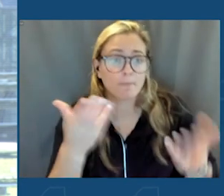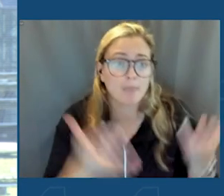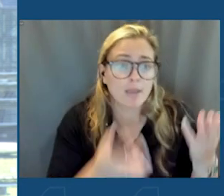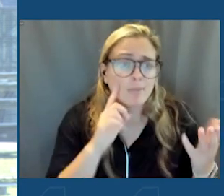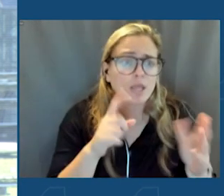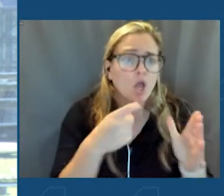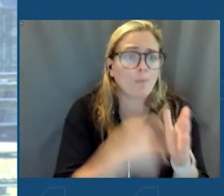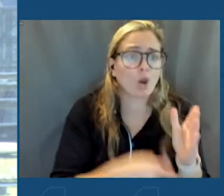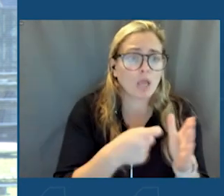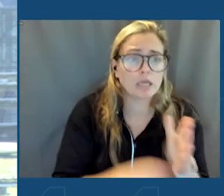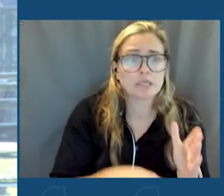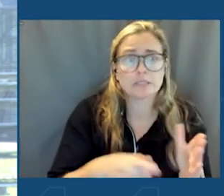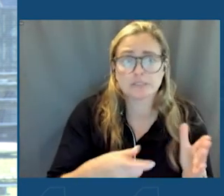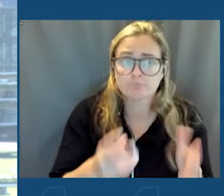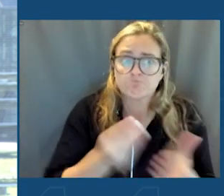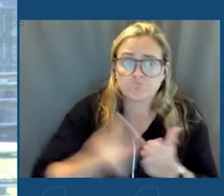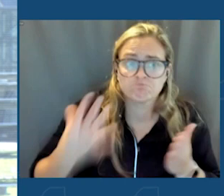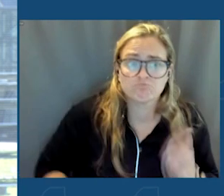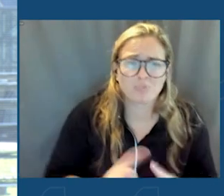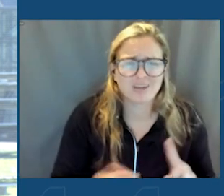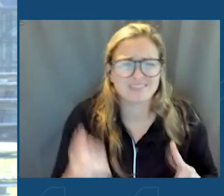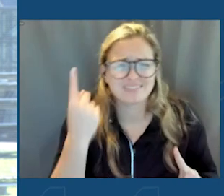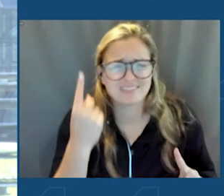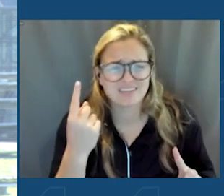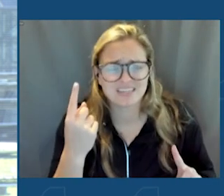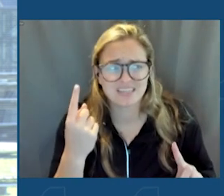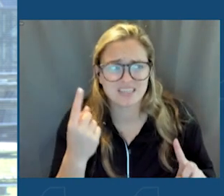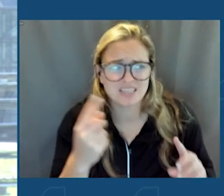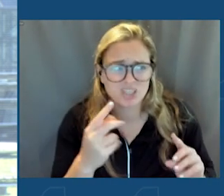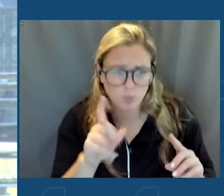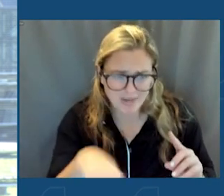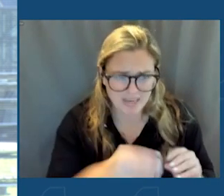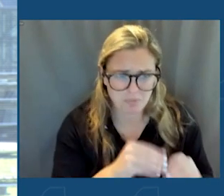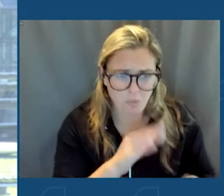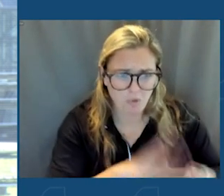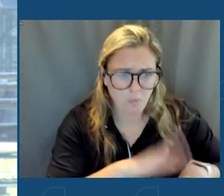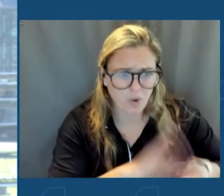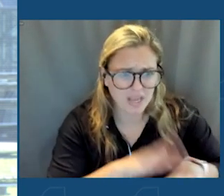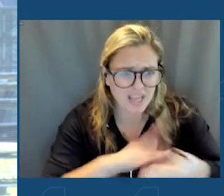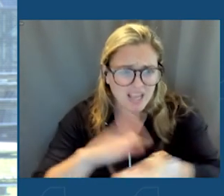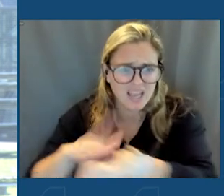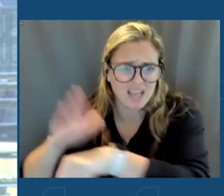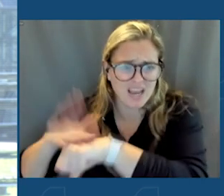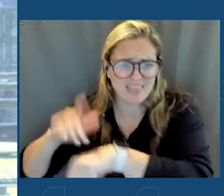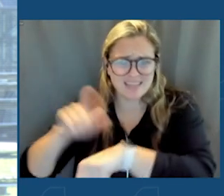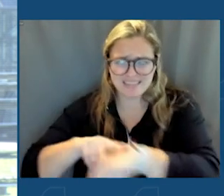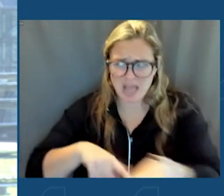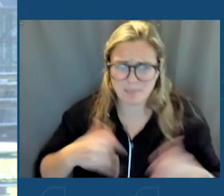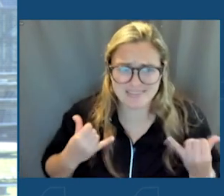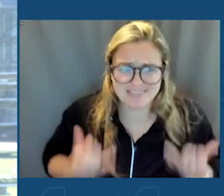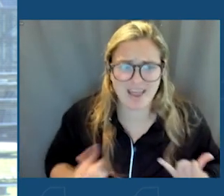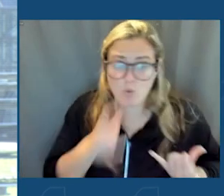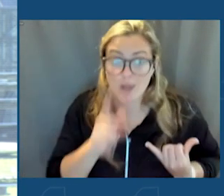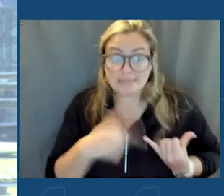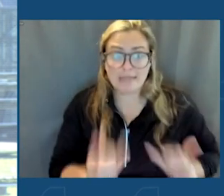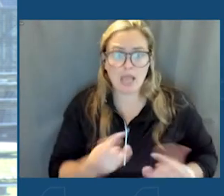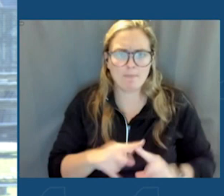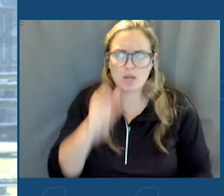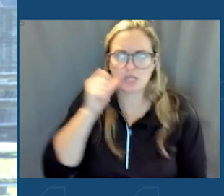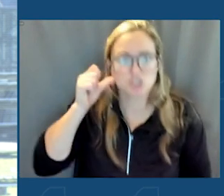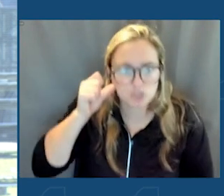tag. But, my God, how much more warning do we need that the time to act was not just today but it was also yesterday?